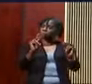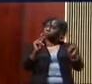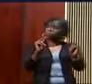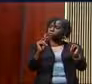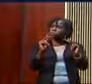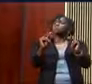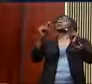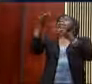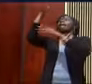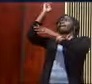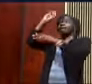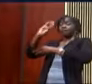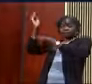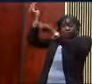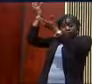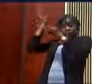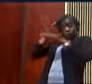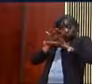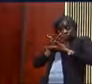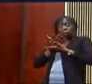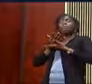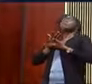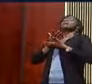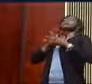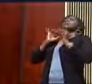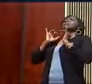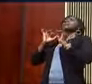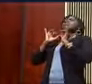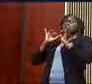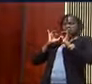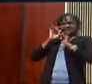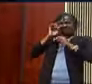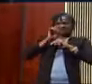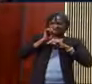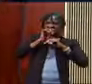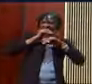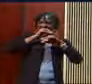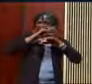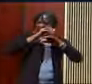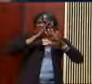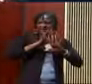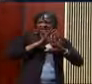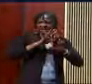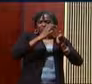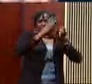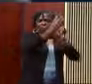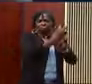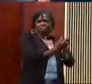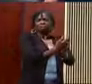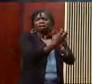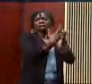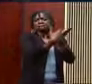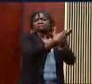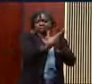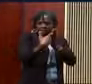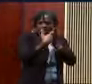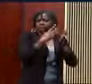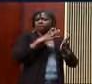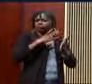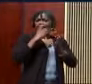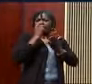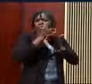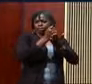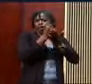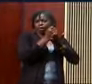healed. No, God has gifted persons with the gift of counseling, the gift of therapy, and